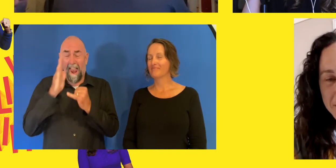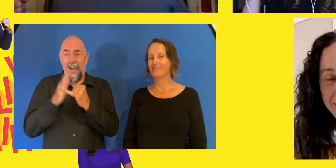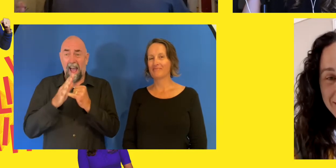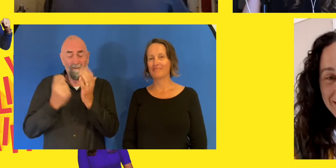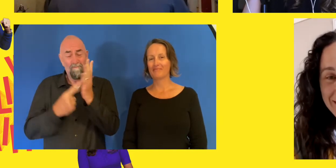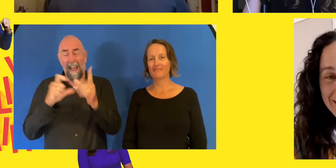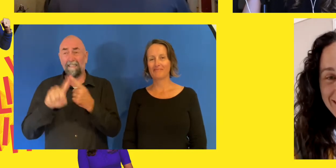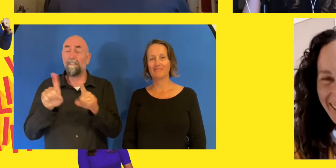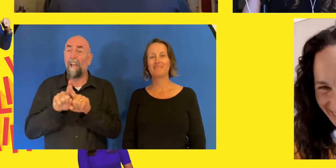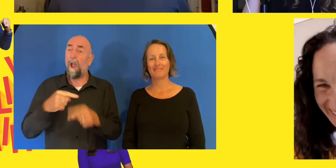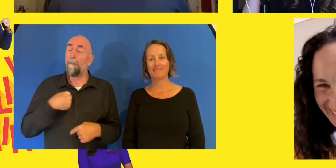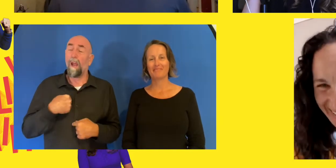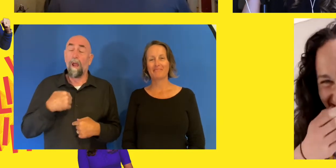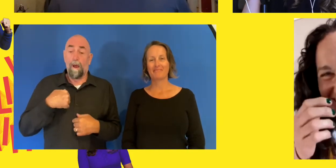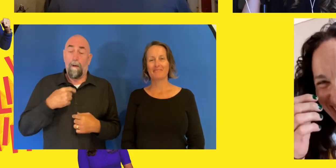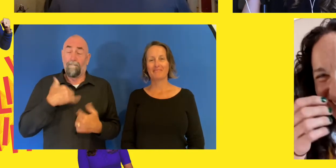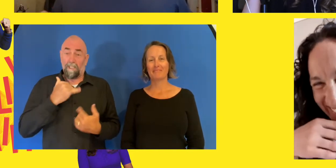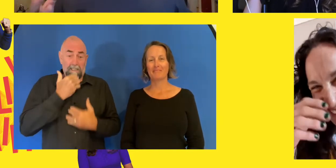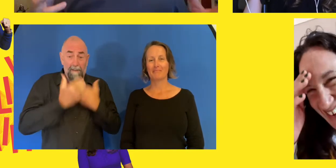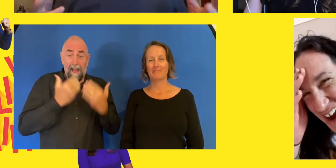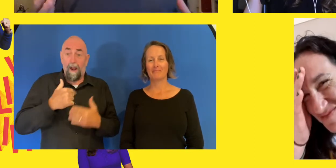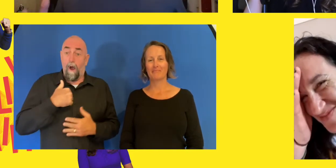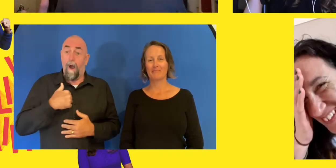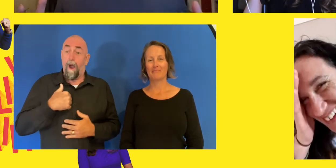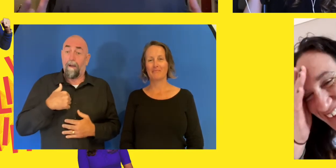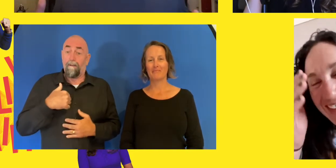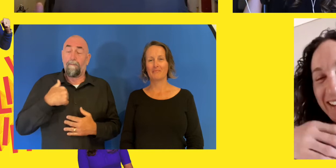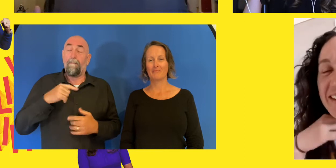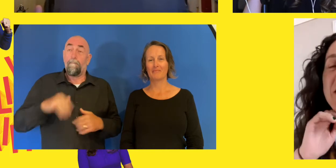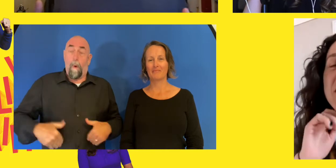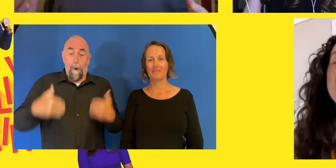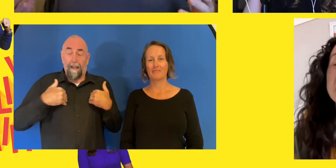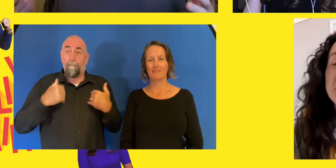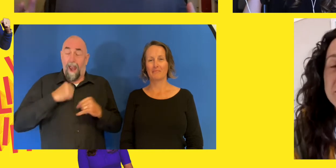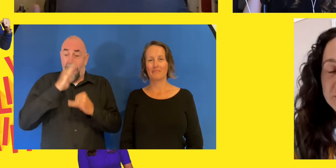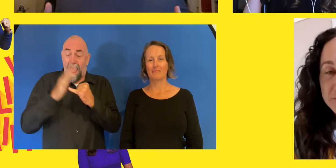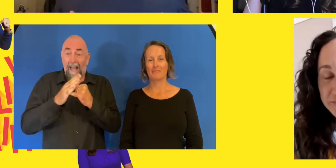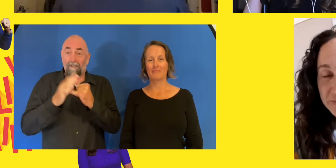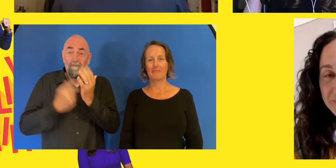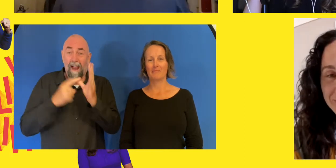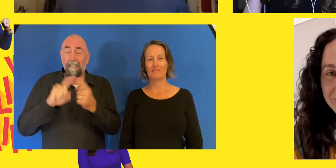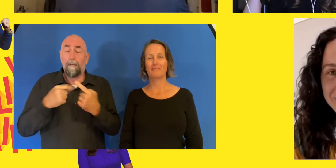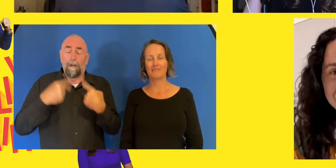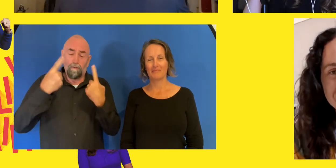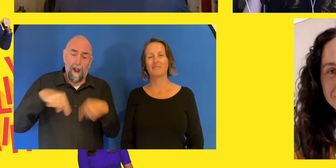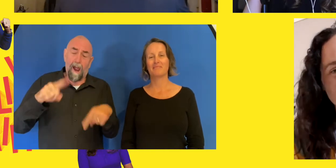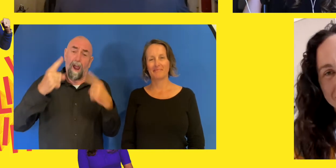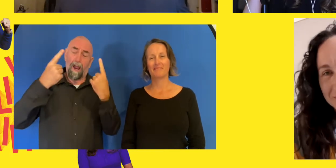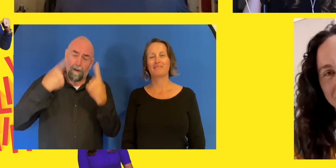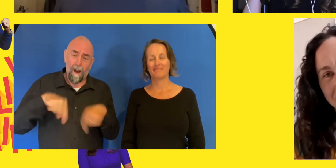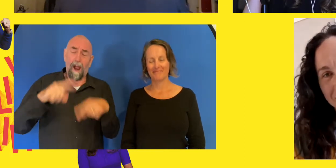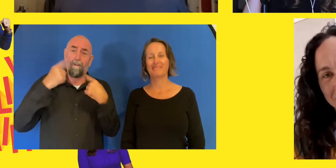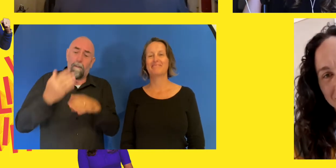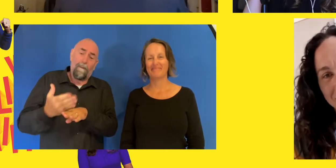I was pushing to the start line. It's like, I try and there is no equivalent that I've felt